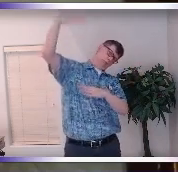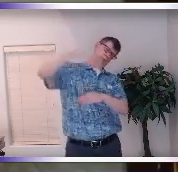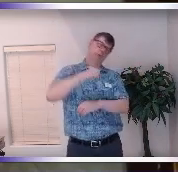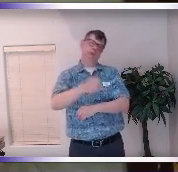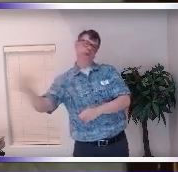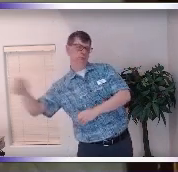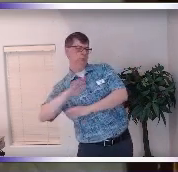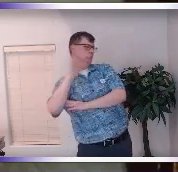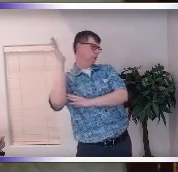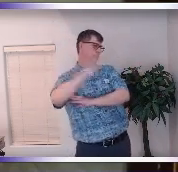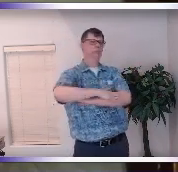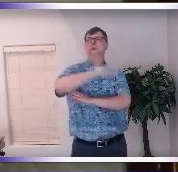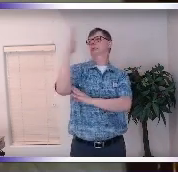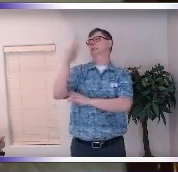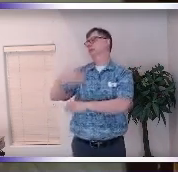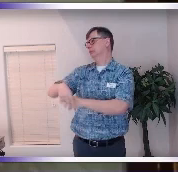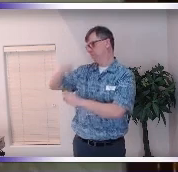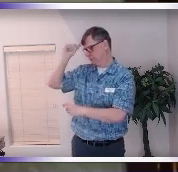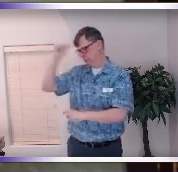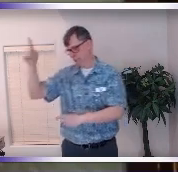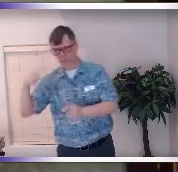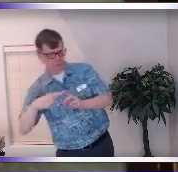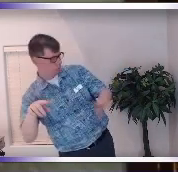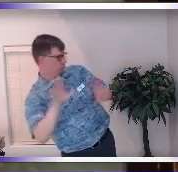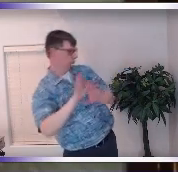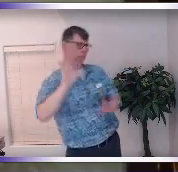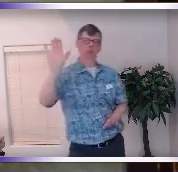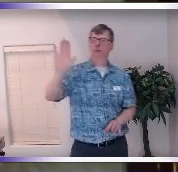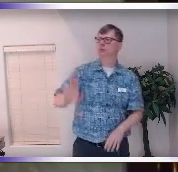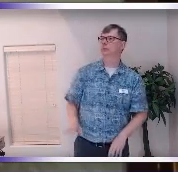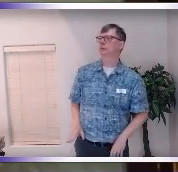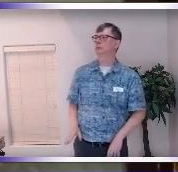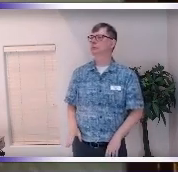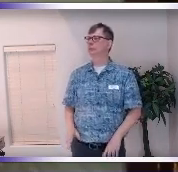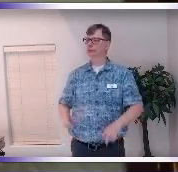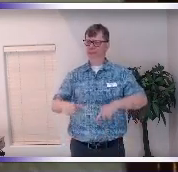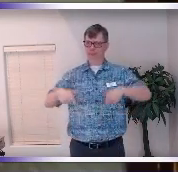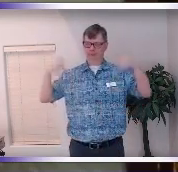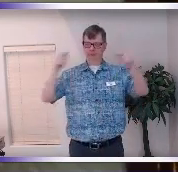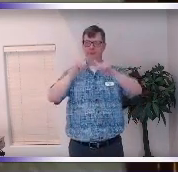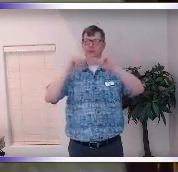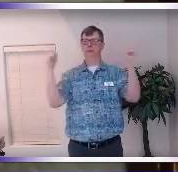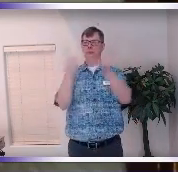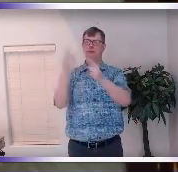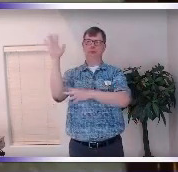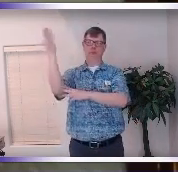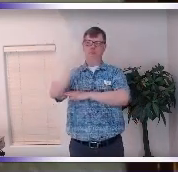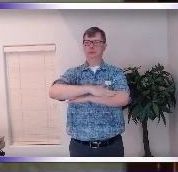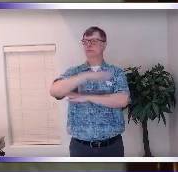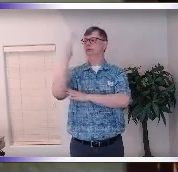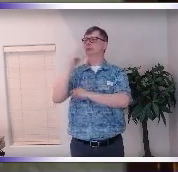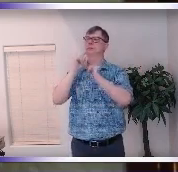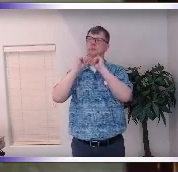and we look forward to doing that so happy sacred Sunday and today the talk